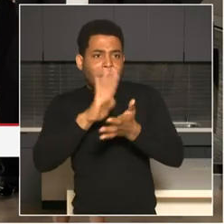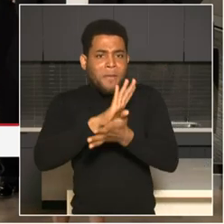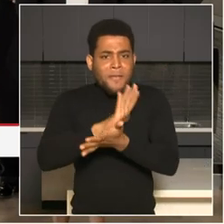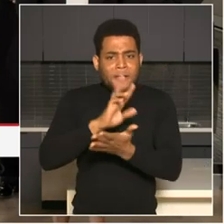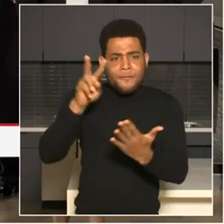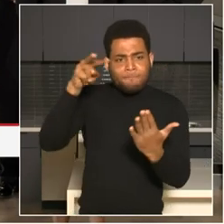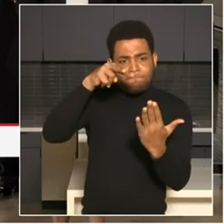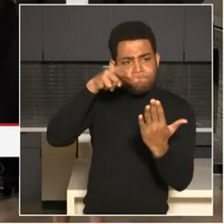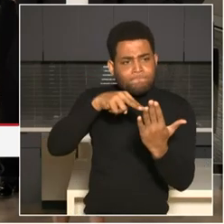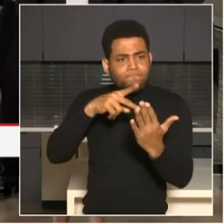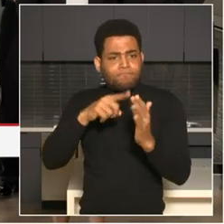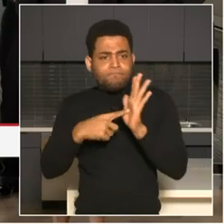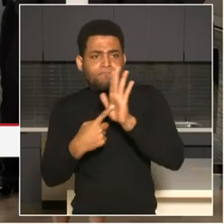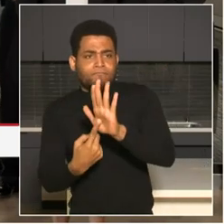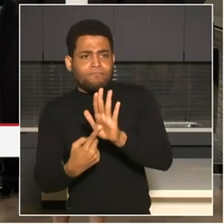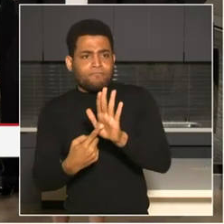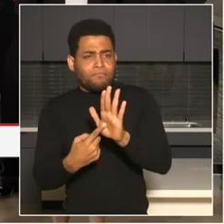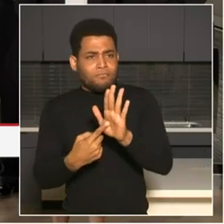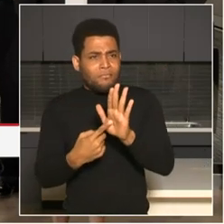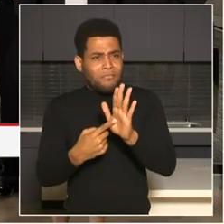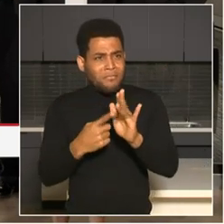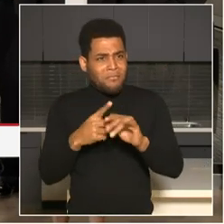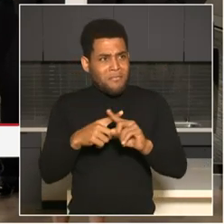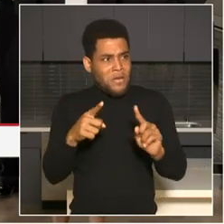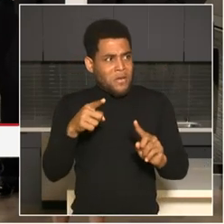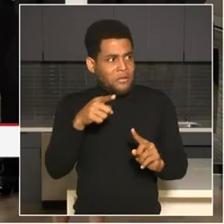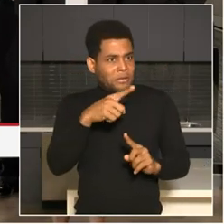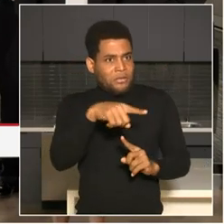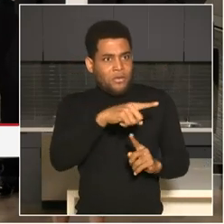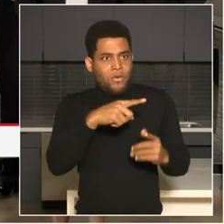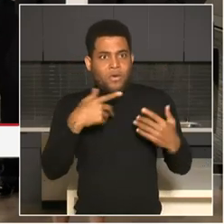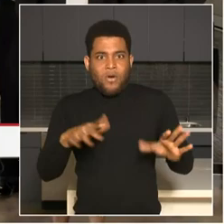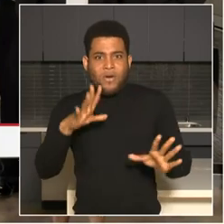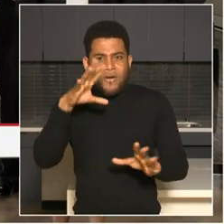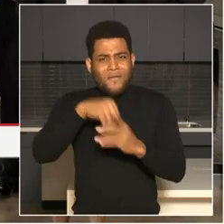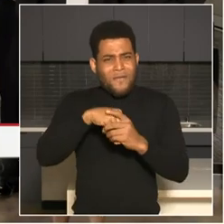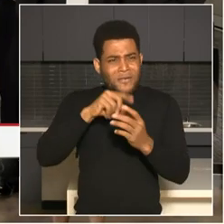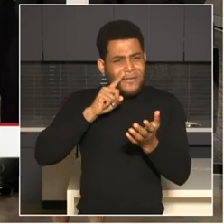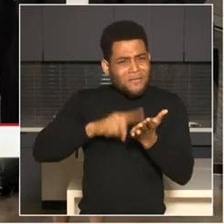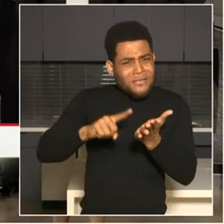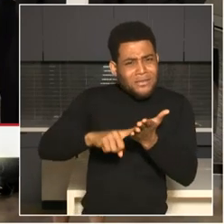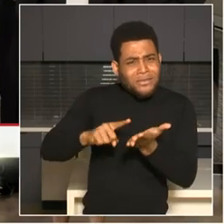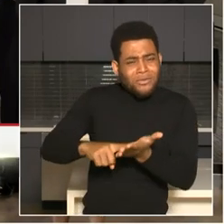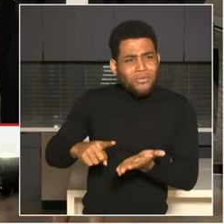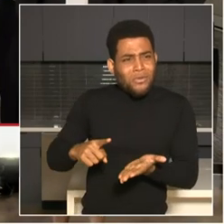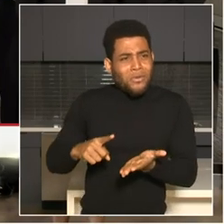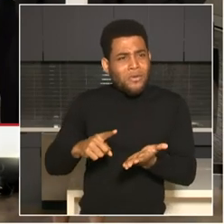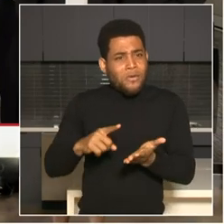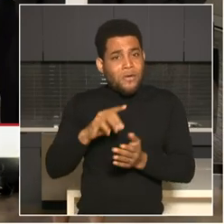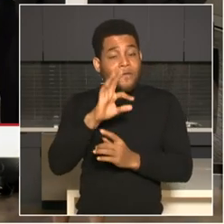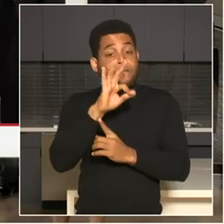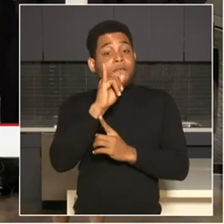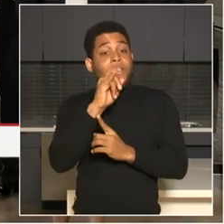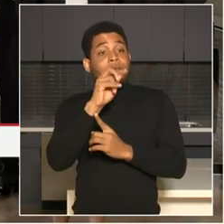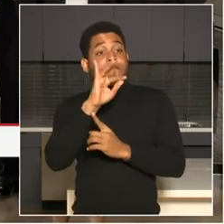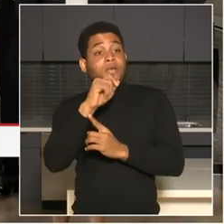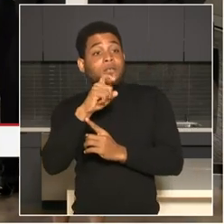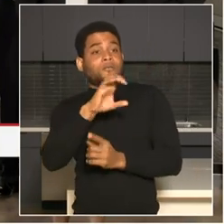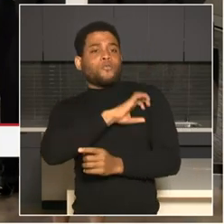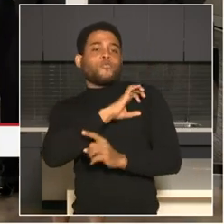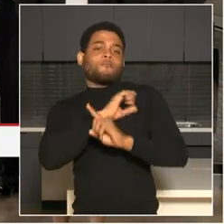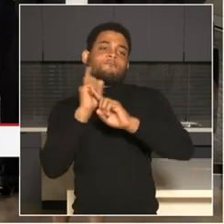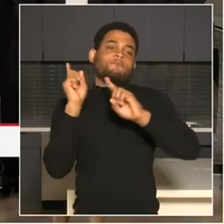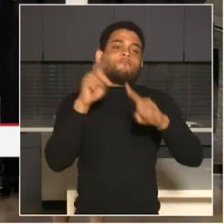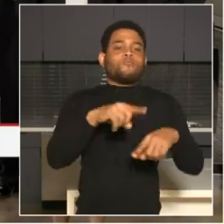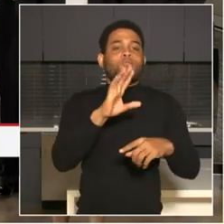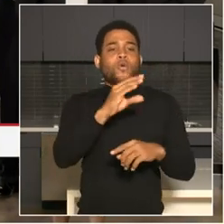officer that he was under investigation. They therefore went to his home. attorneys are alleging that gave him a whole week